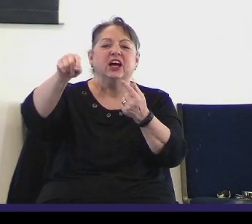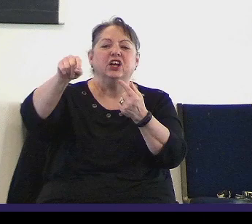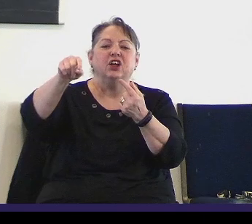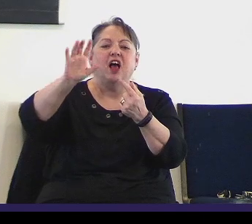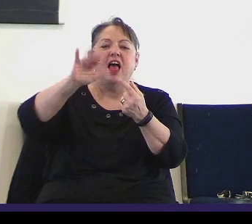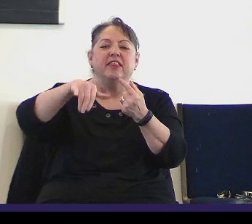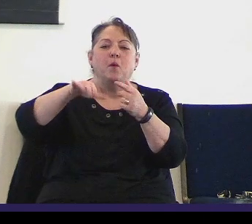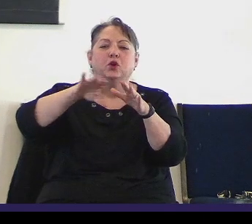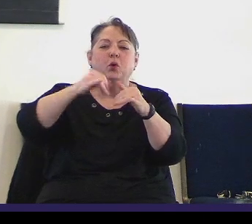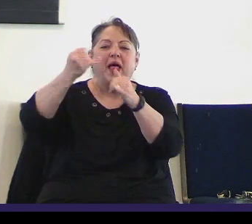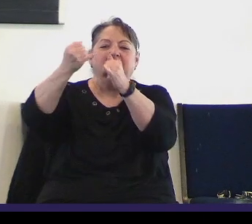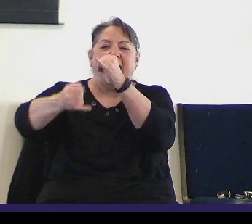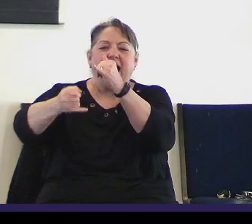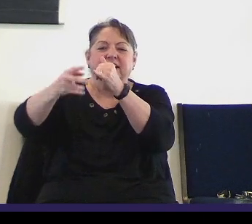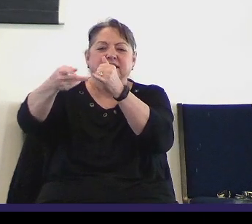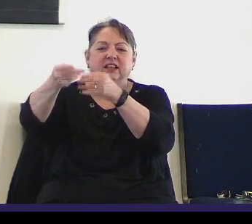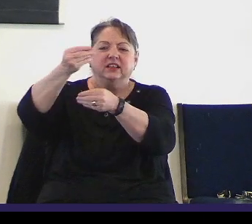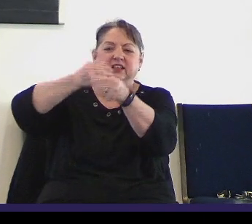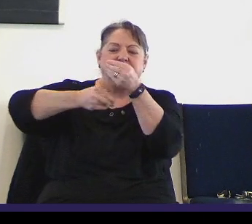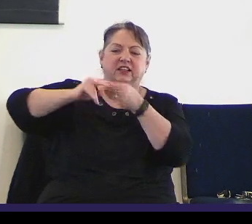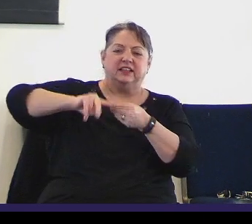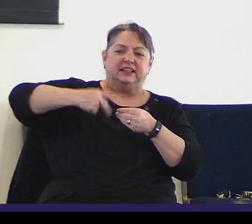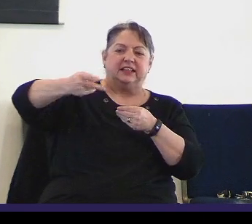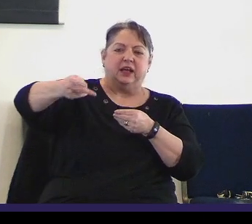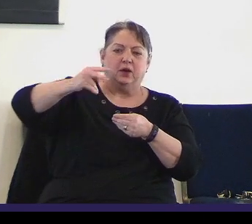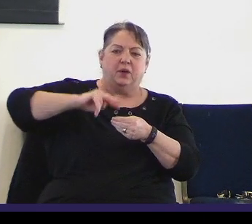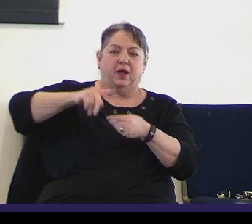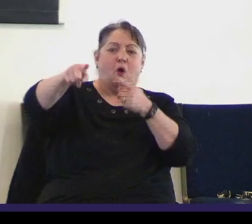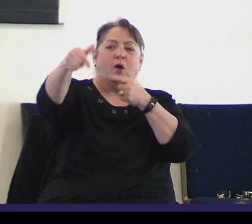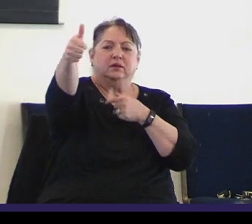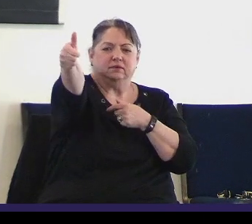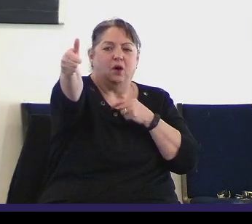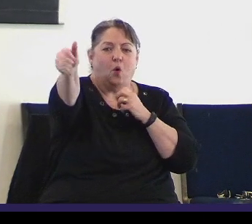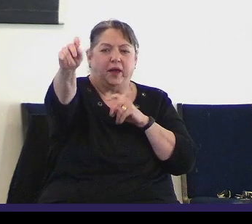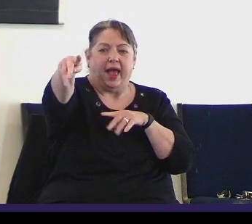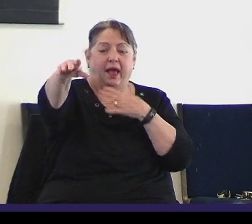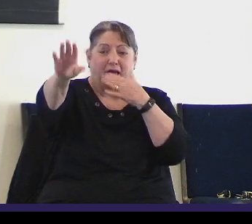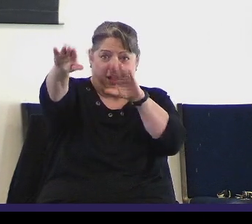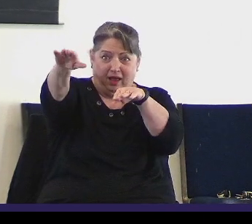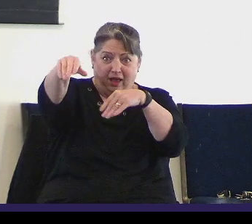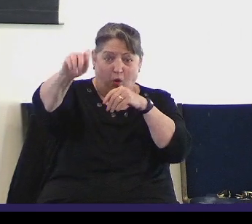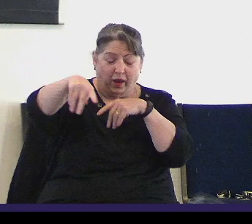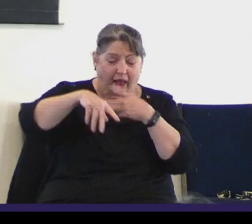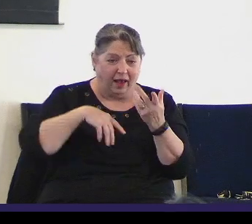the last song, second, Lord Rain In Me, You're Good. All right. Sorry about that.